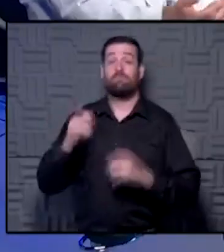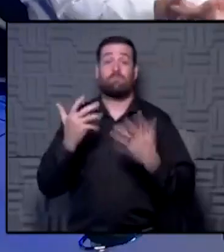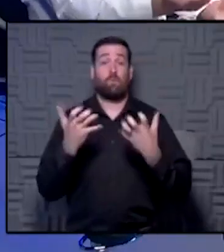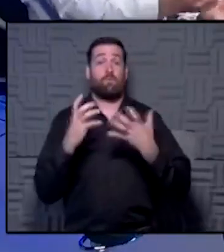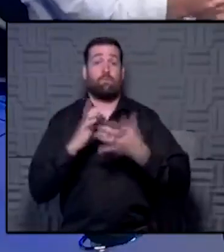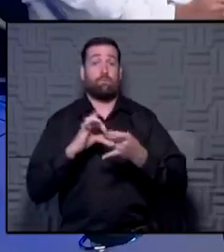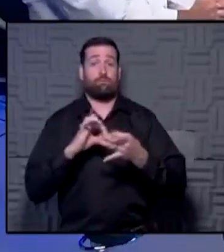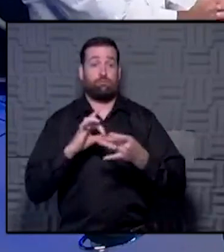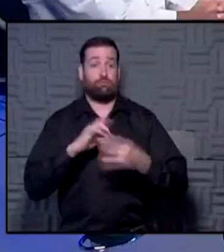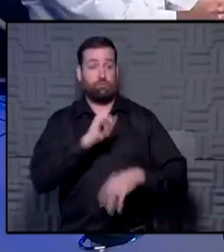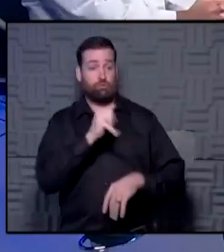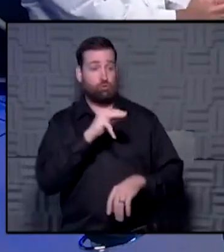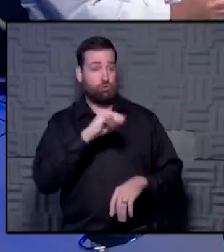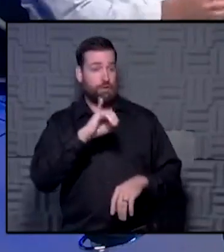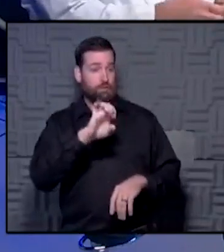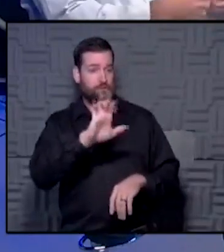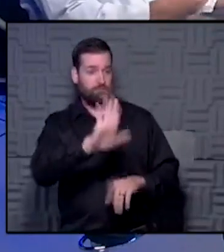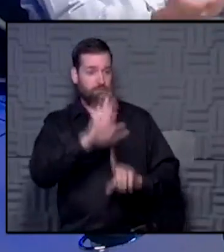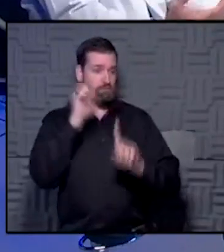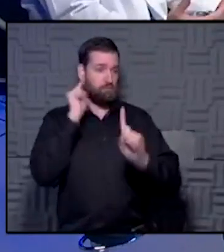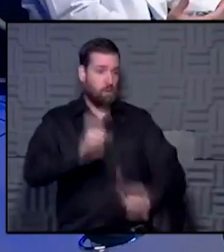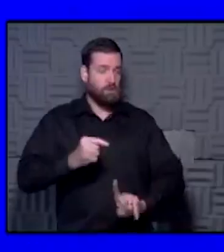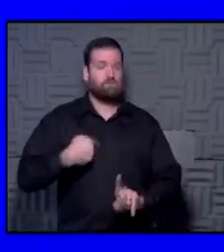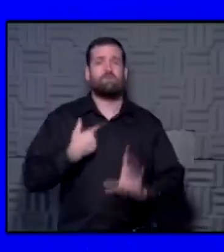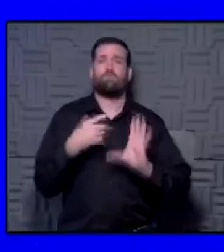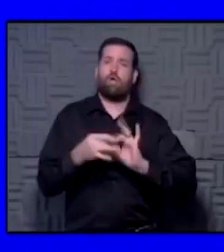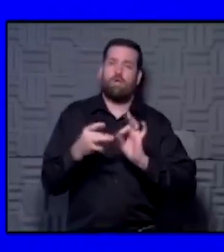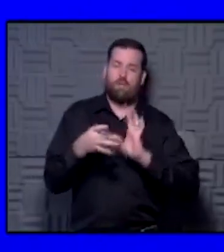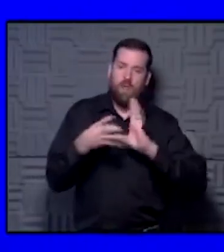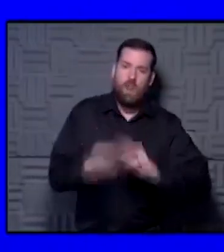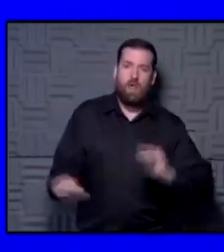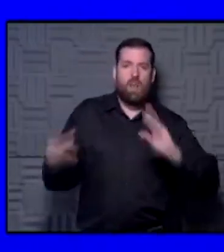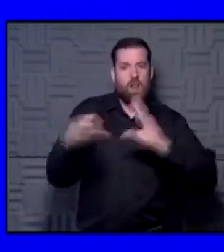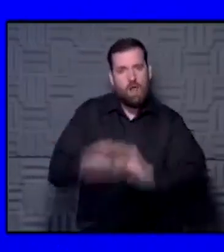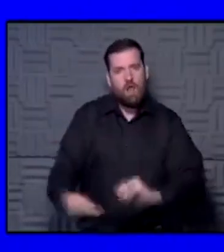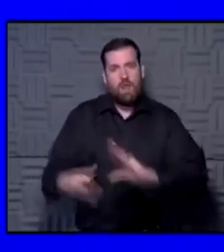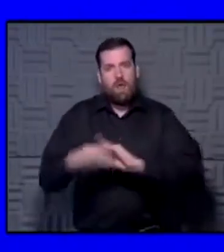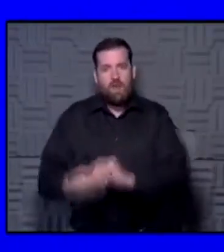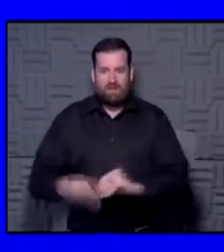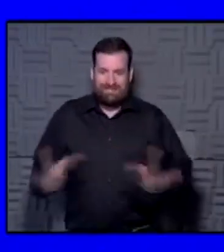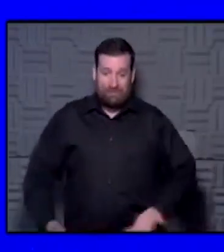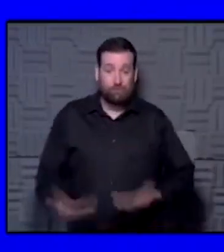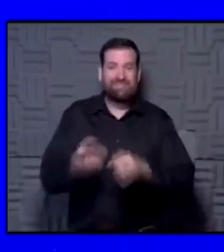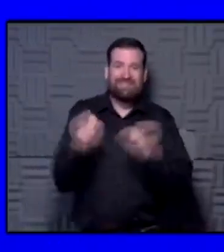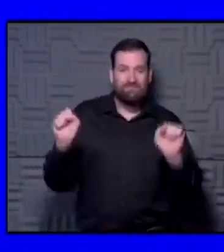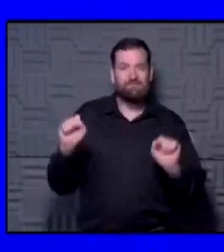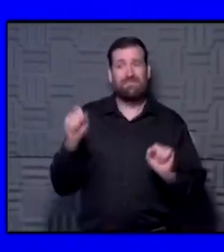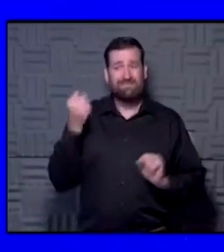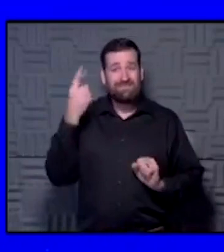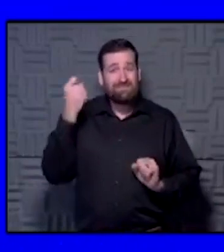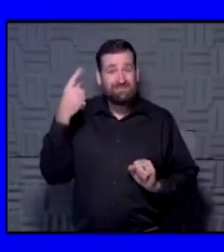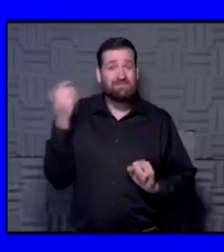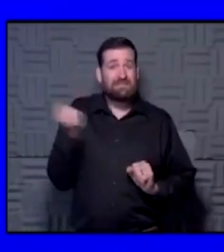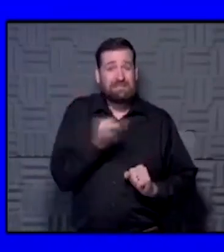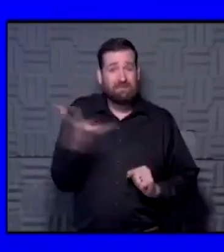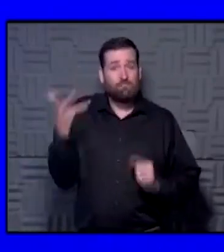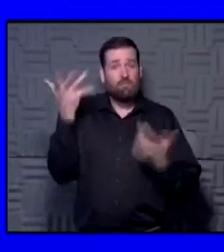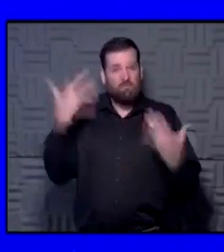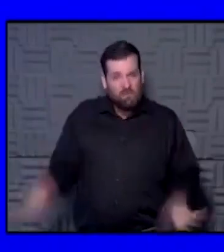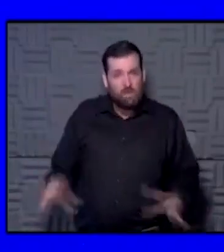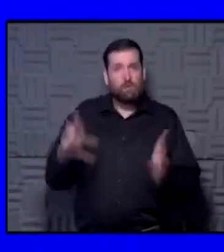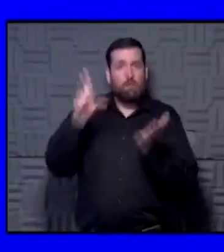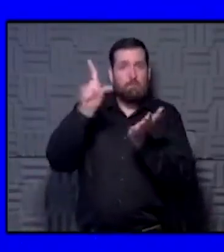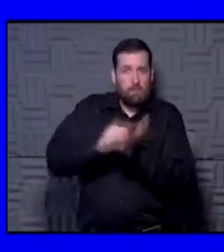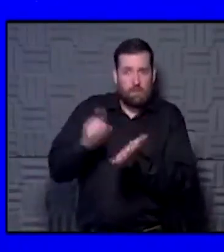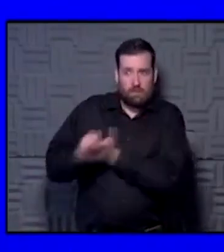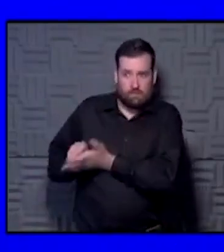to say, you know, to Jamie's point, we have been talking about how safe it is because we've taken these measures. Well, there are actually several published studies looking at